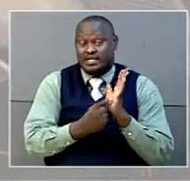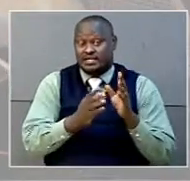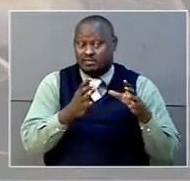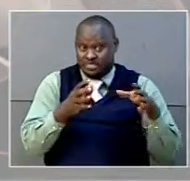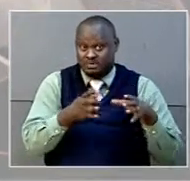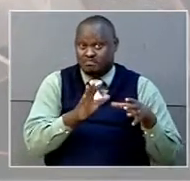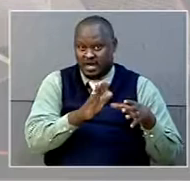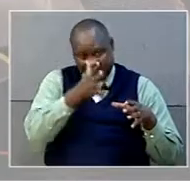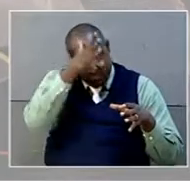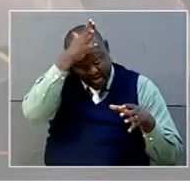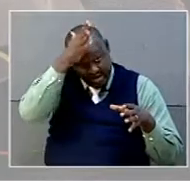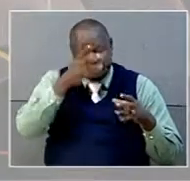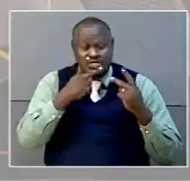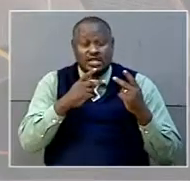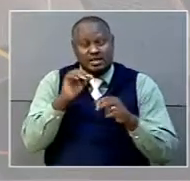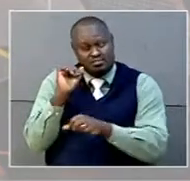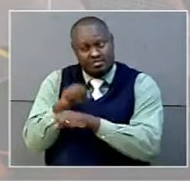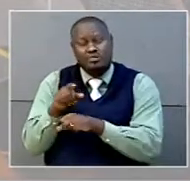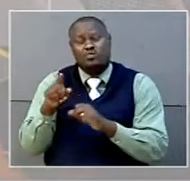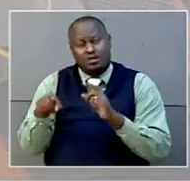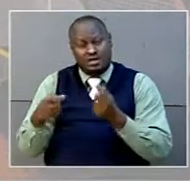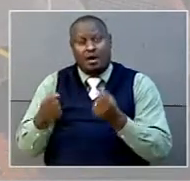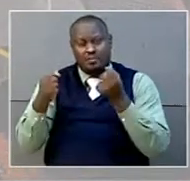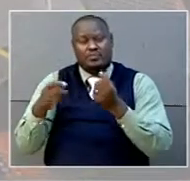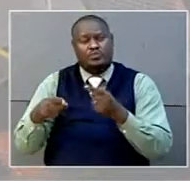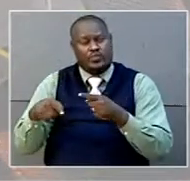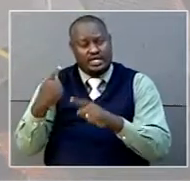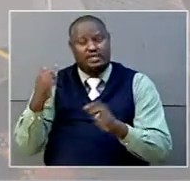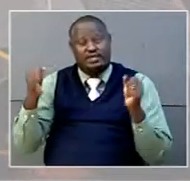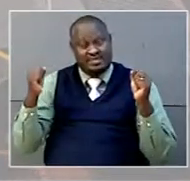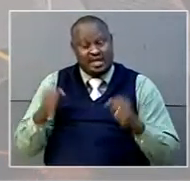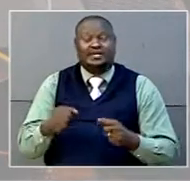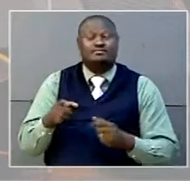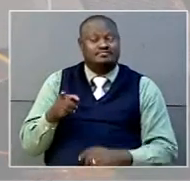optimistic that Uganda will cling to the 15th edition of the championship.